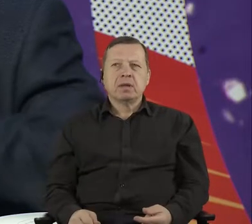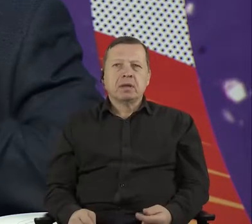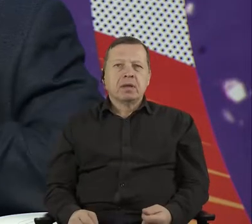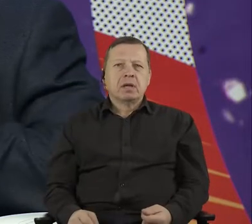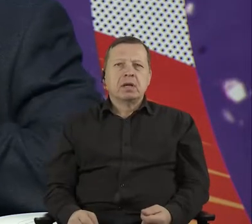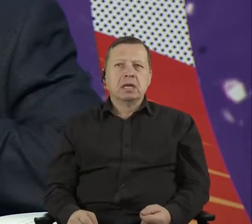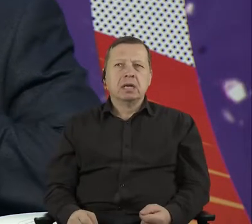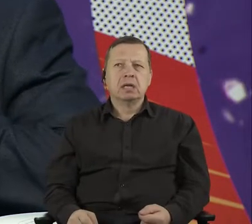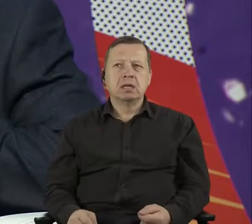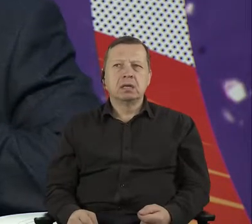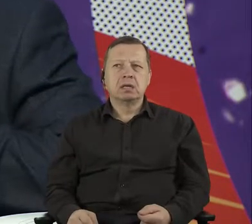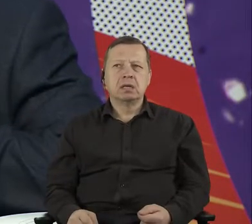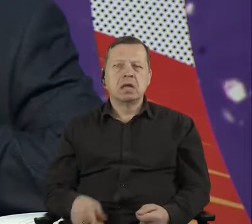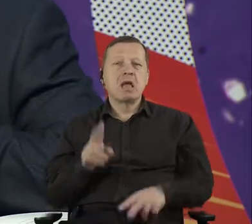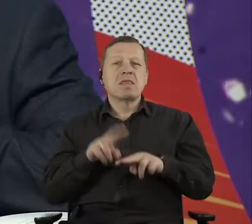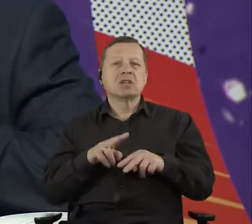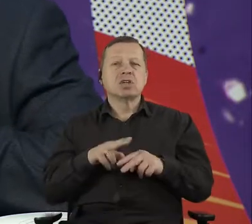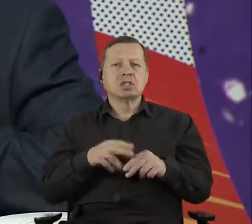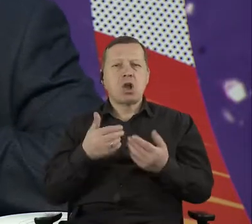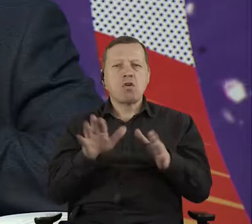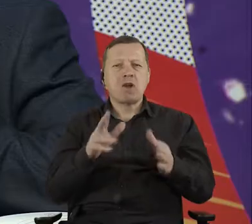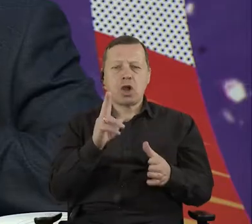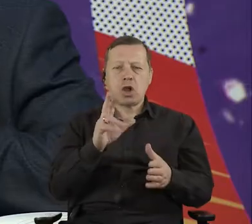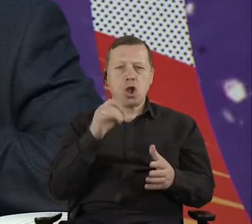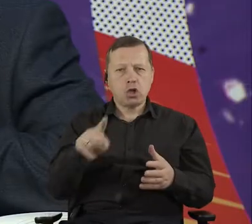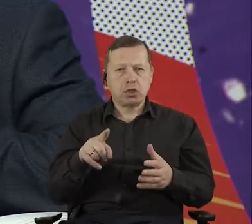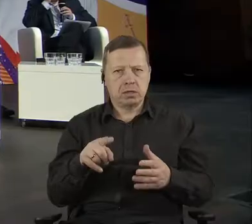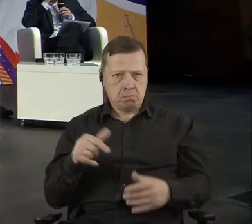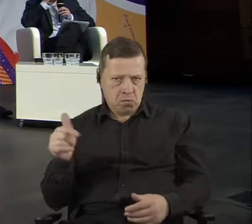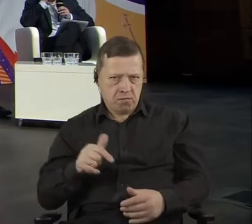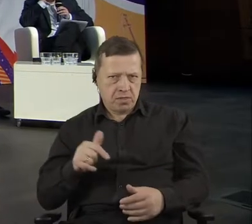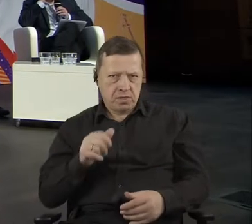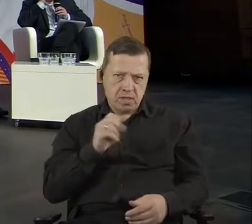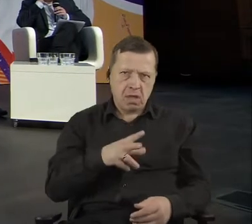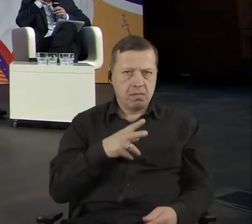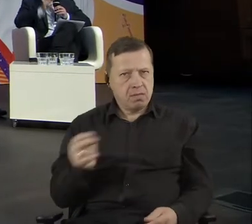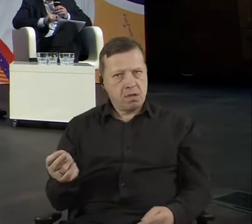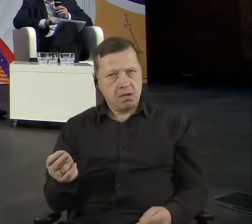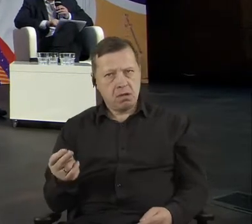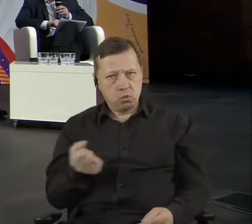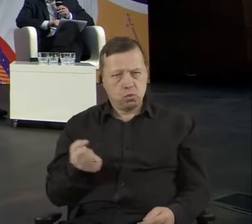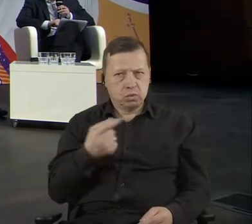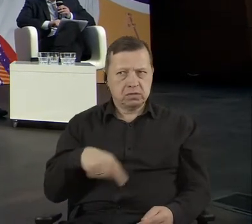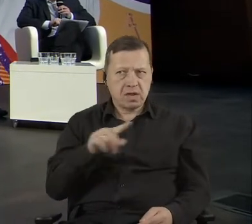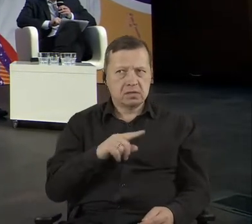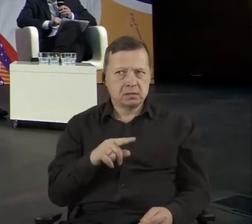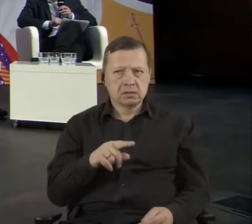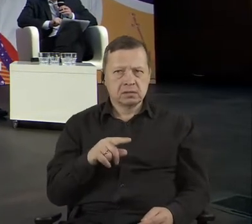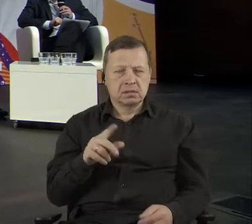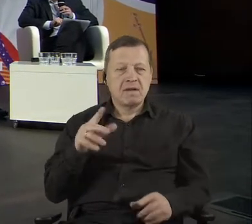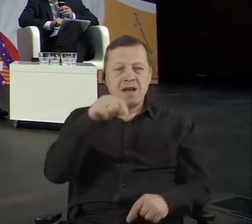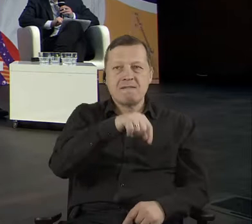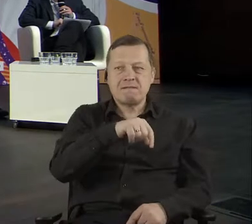building the GovTech tools? One more try.